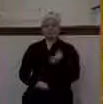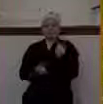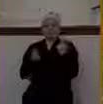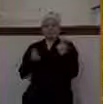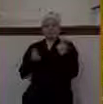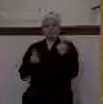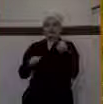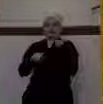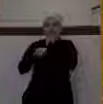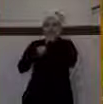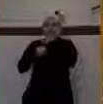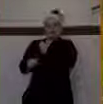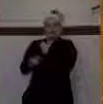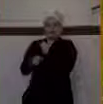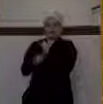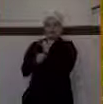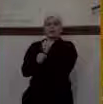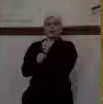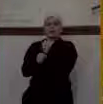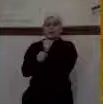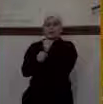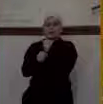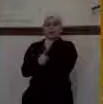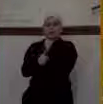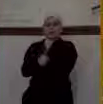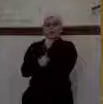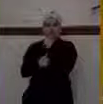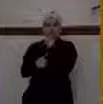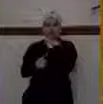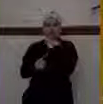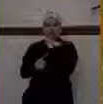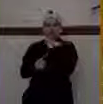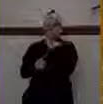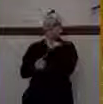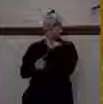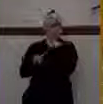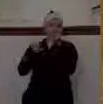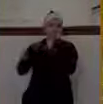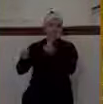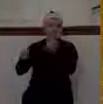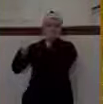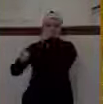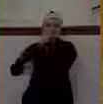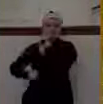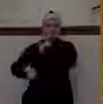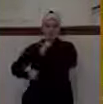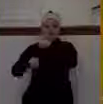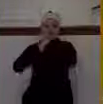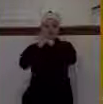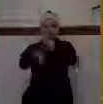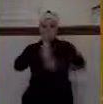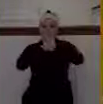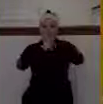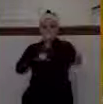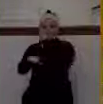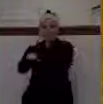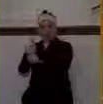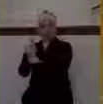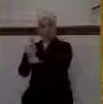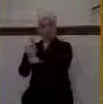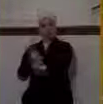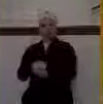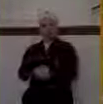of the guard, which kept the door of the king's house. So what did he do? In their place,